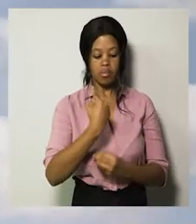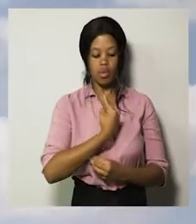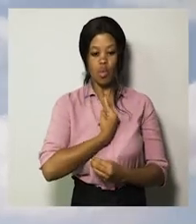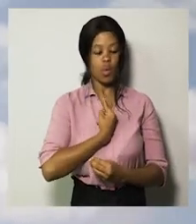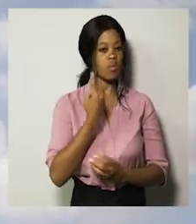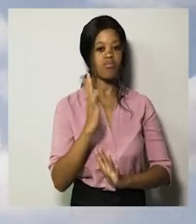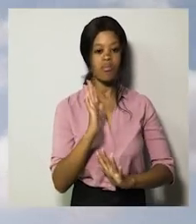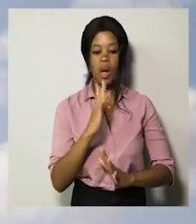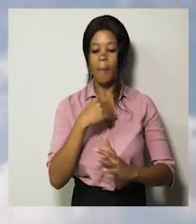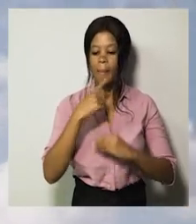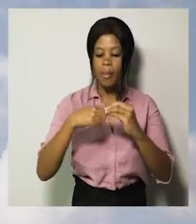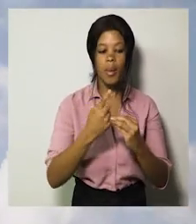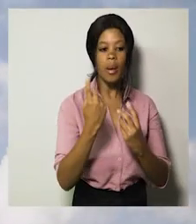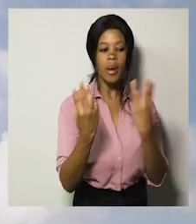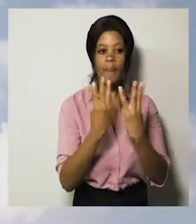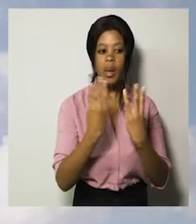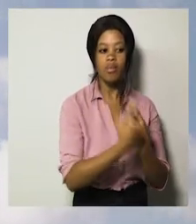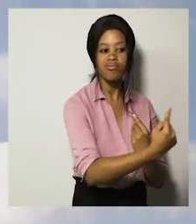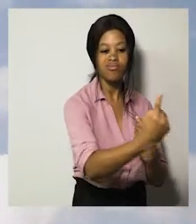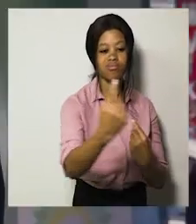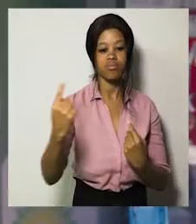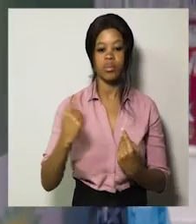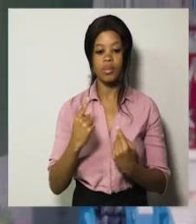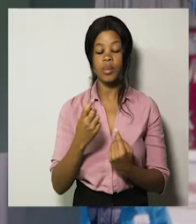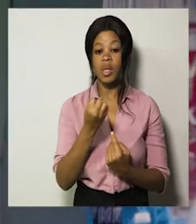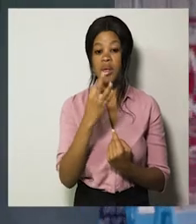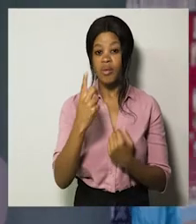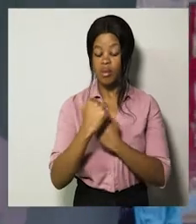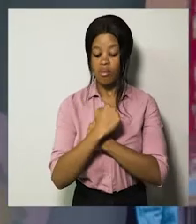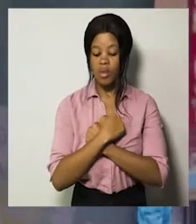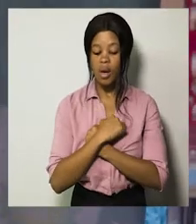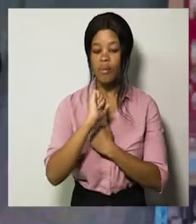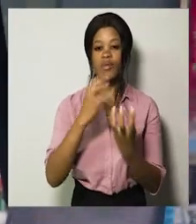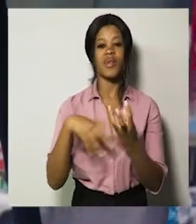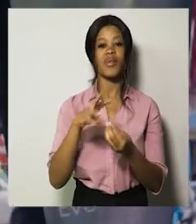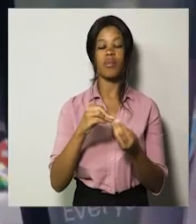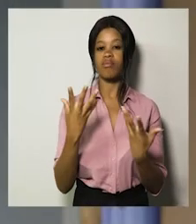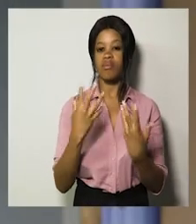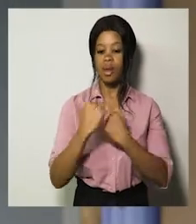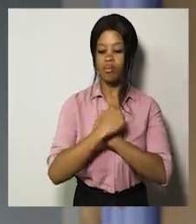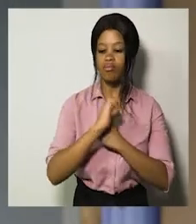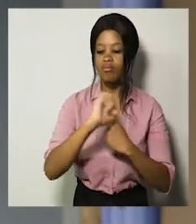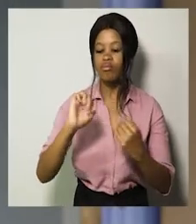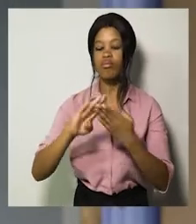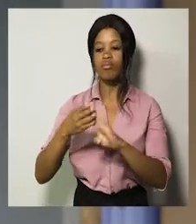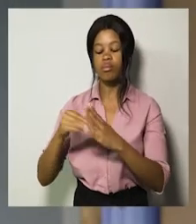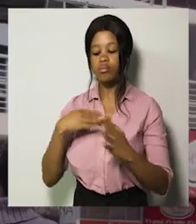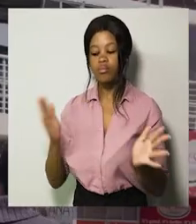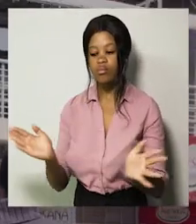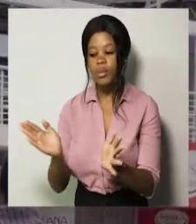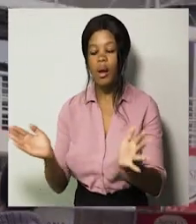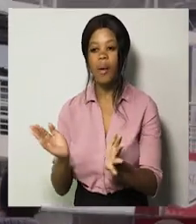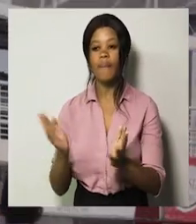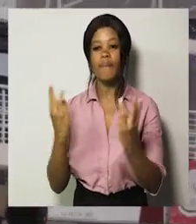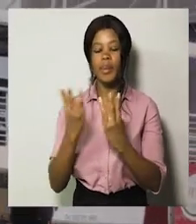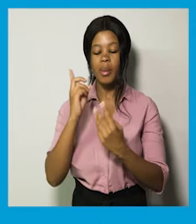you now if you love your family if you like you love your community i encourage that you know people do be vaccinated when the chance comes